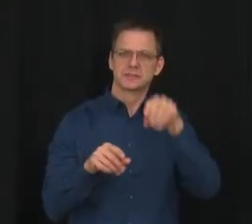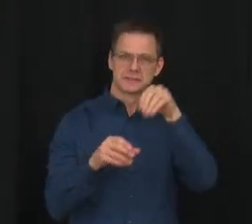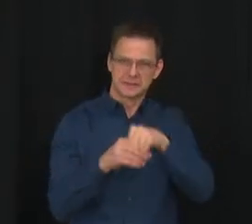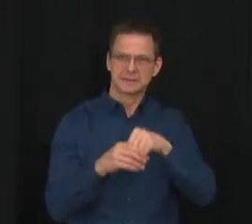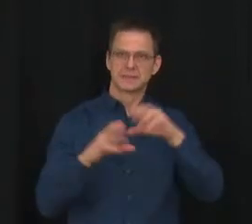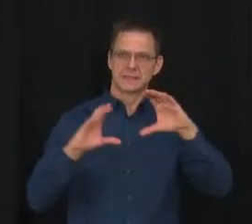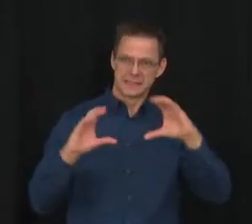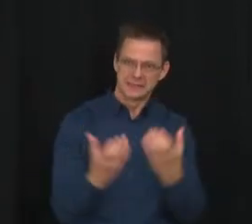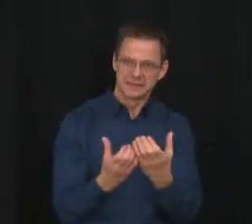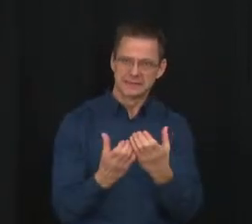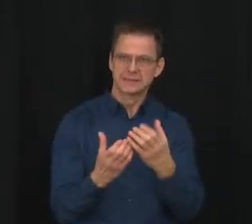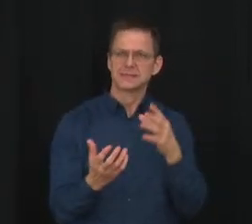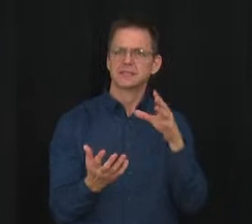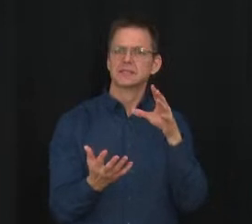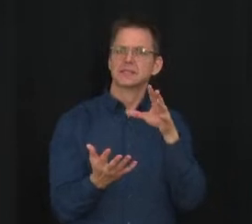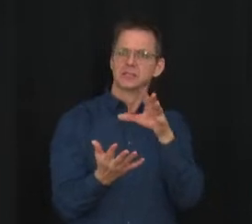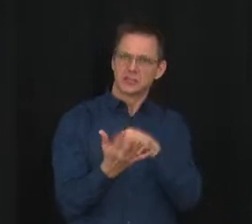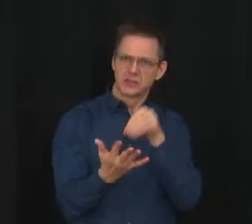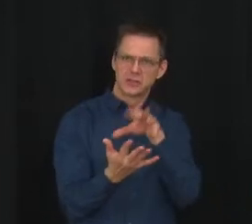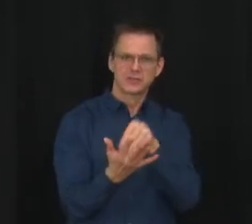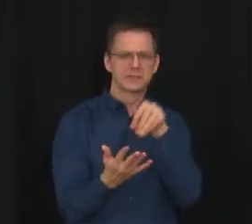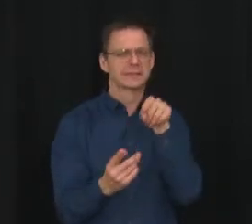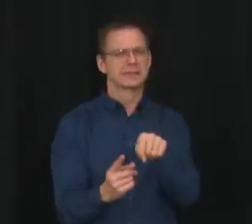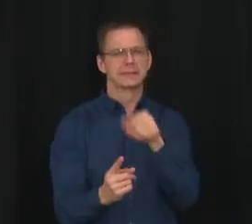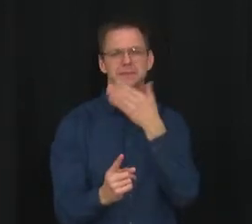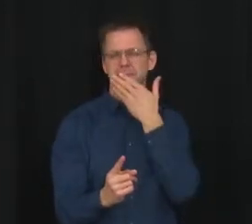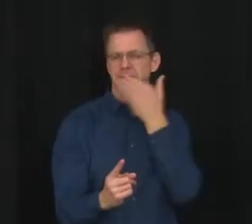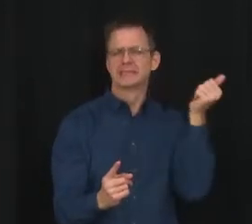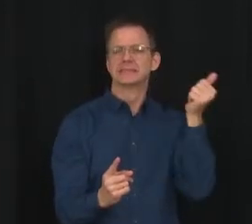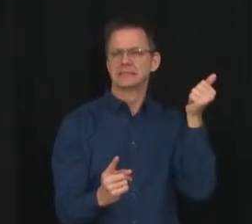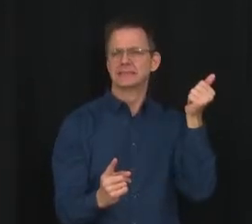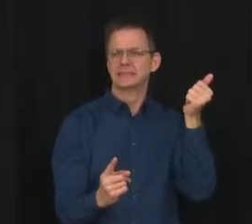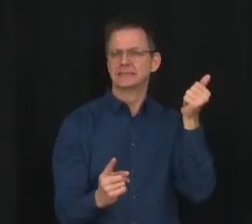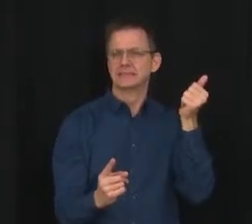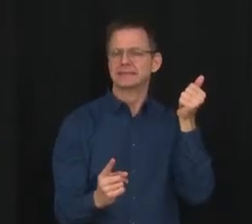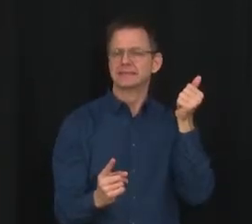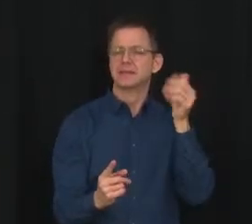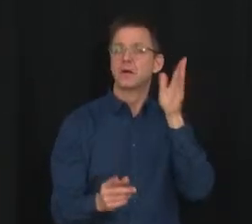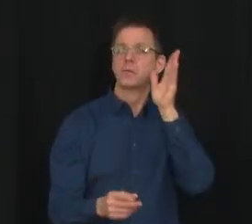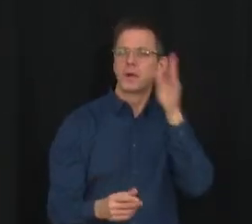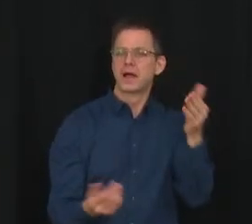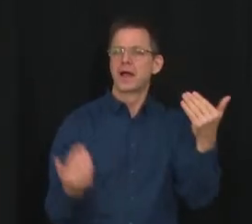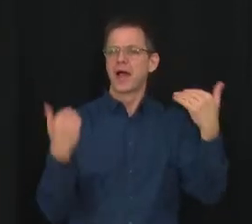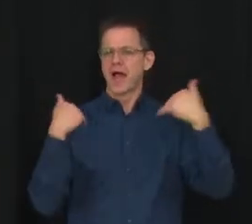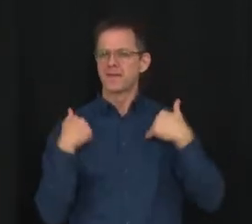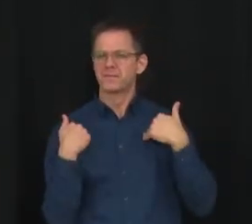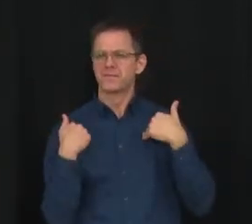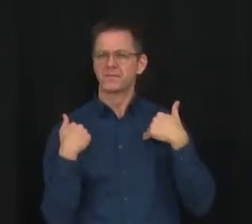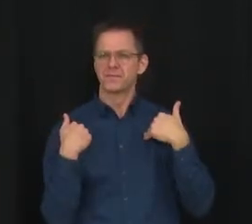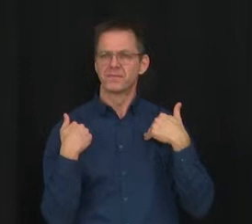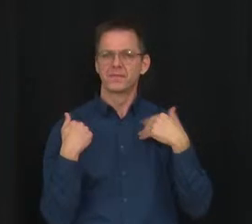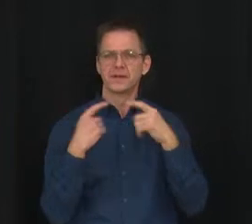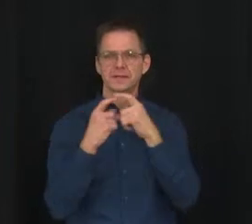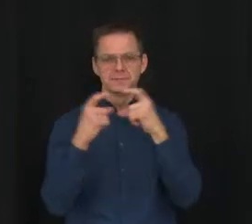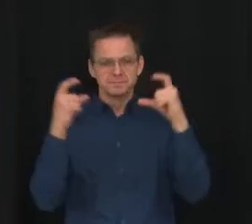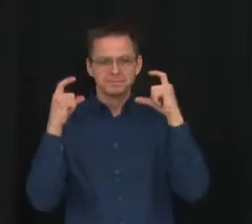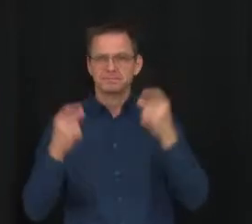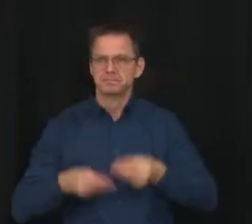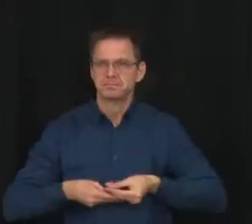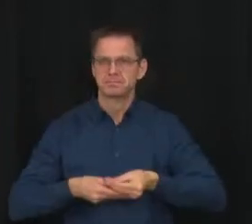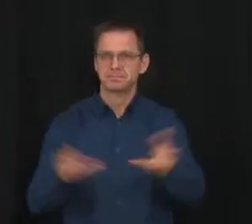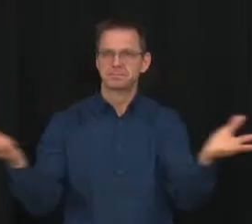These will be distributed to schools as an added layer of protection to lower the risk of transmission of the Omicron variant.